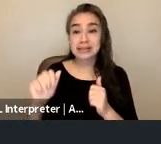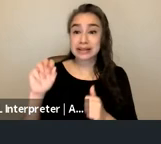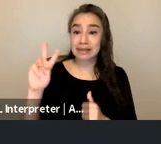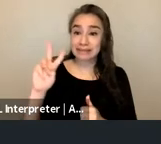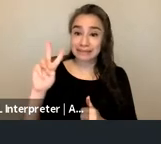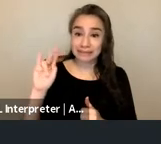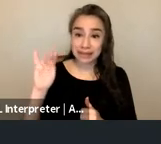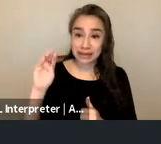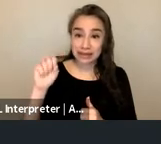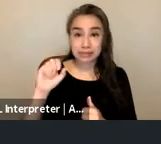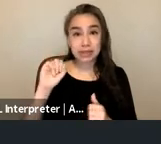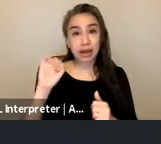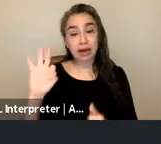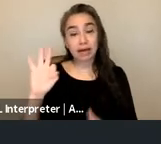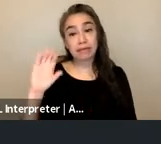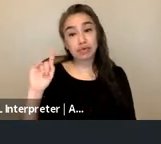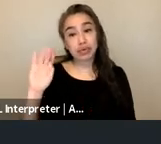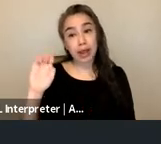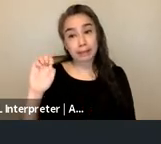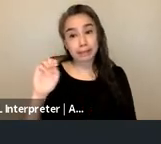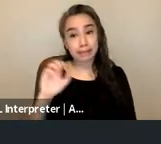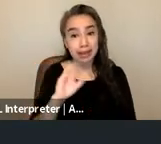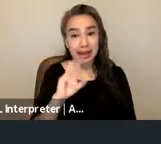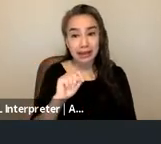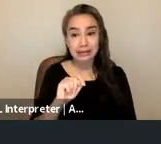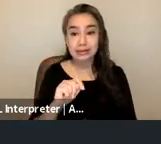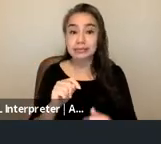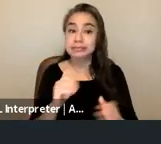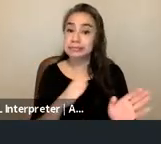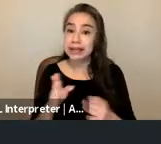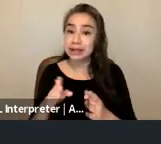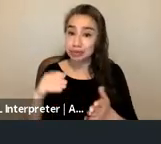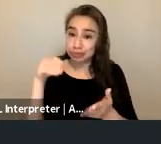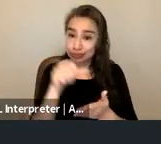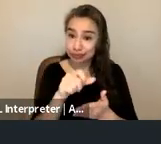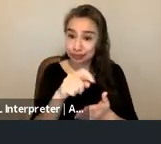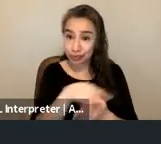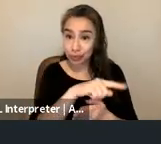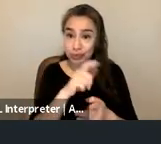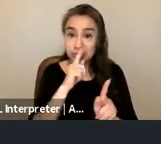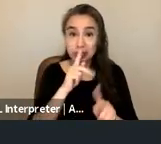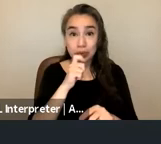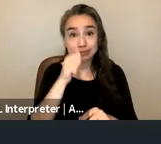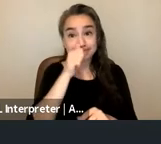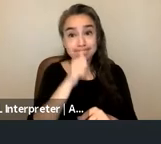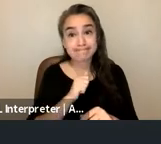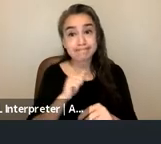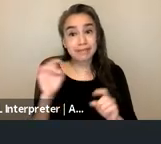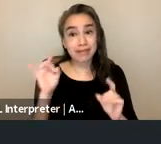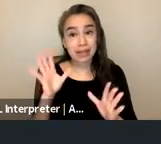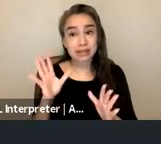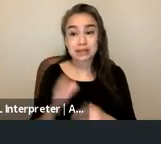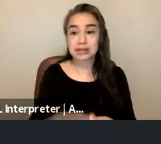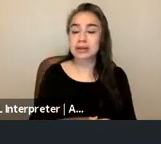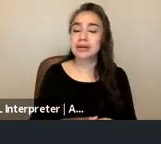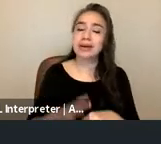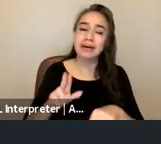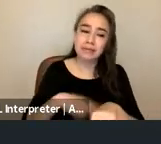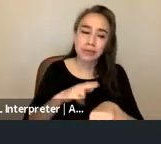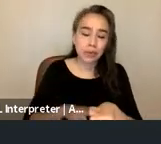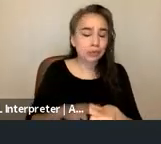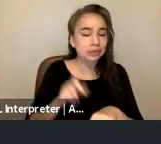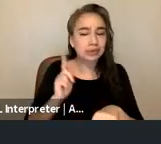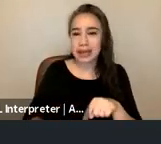compensate victims of interpersonal violence for costs incurred while surviving right and of course while there's no price tag on